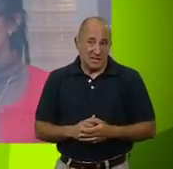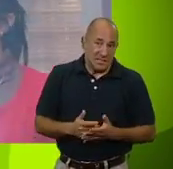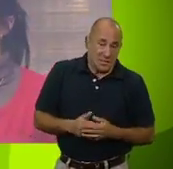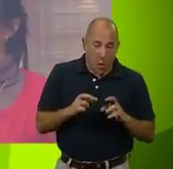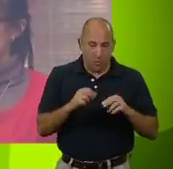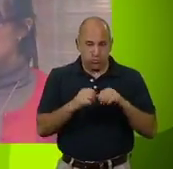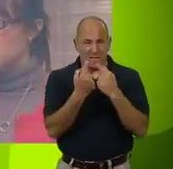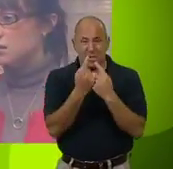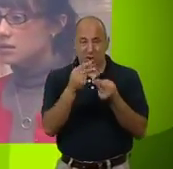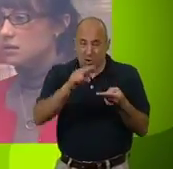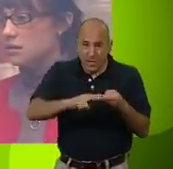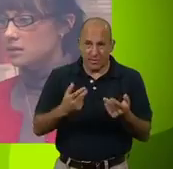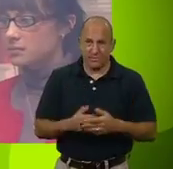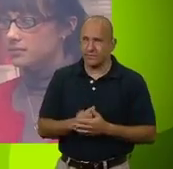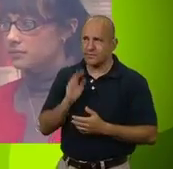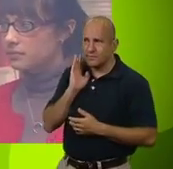Let's hope you break something cheap.